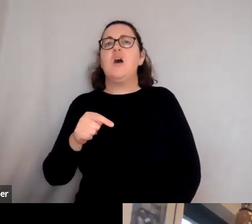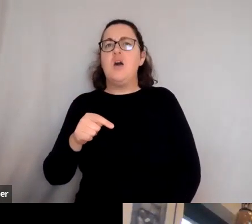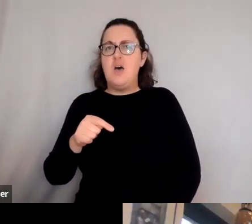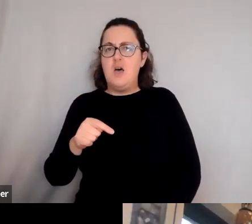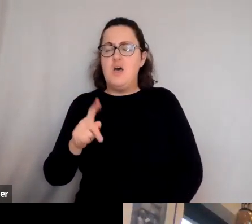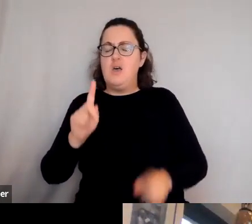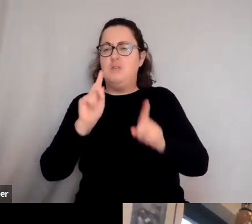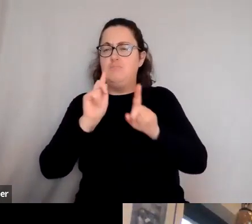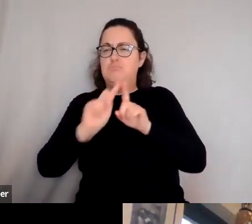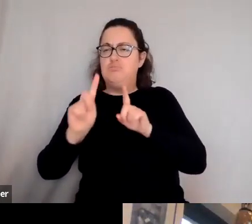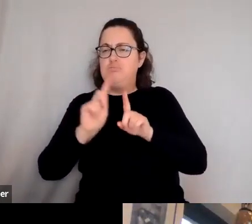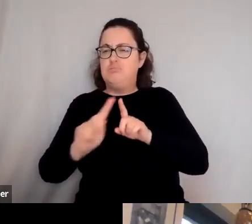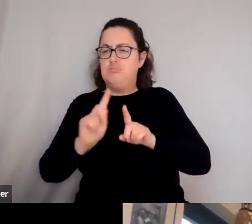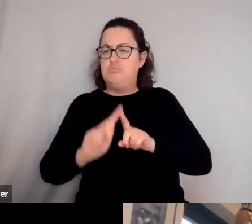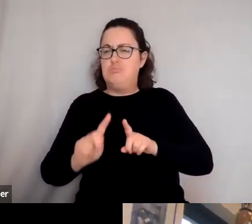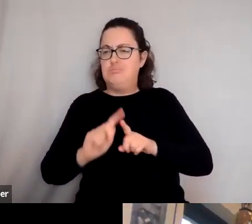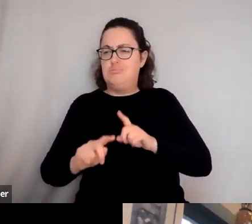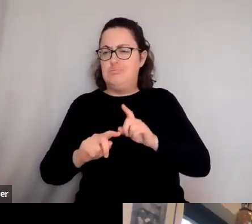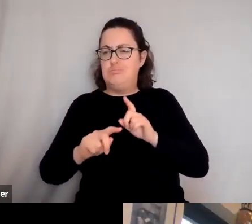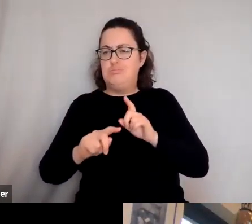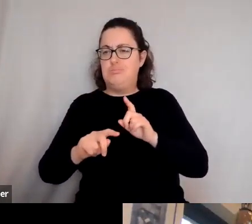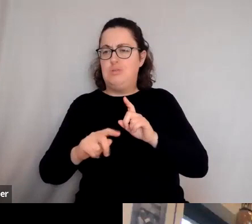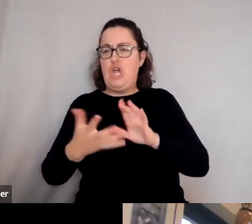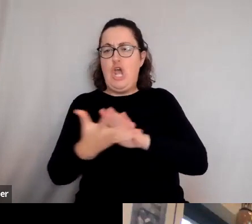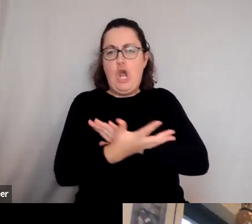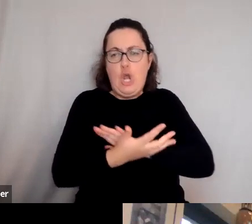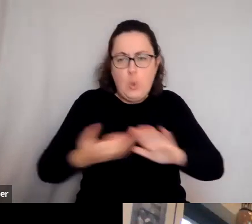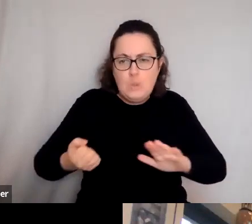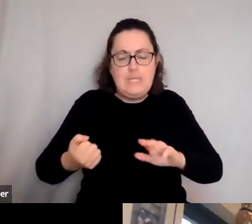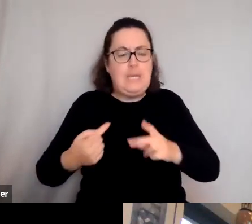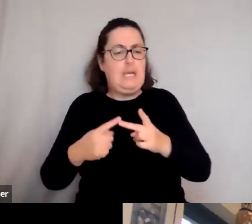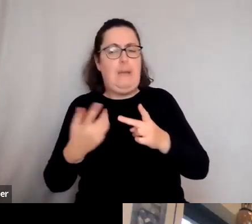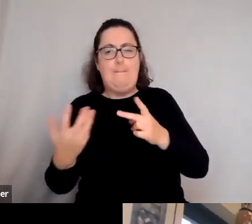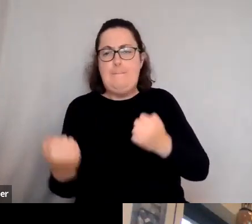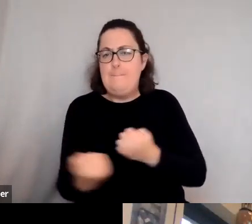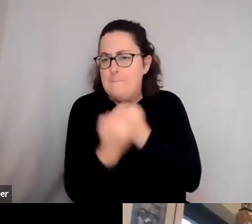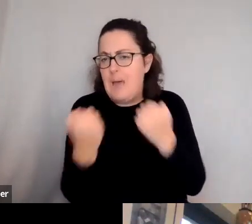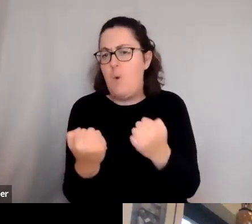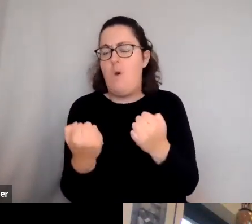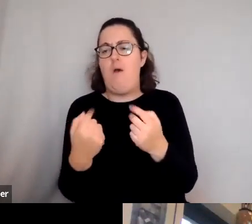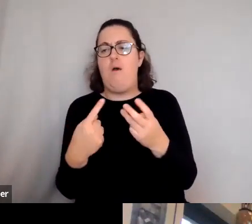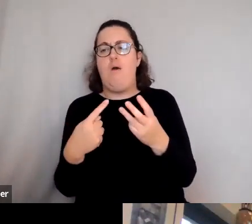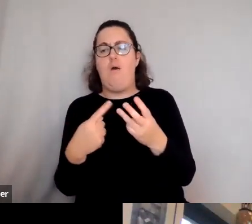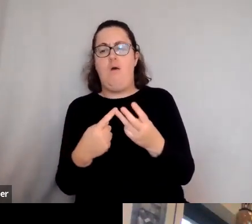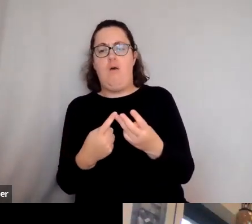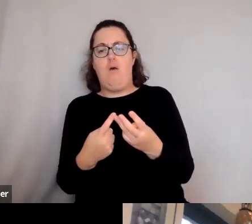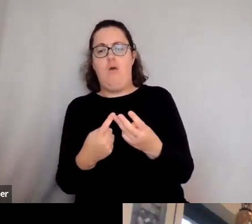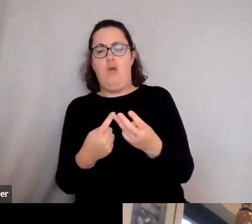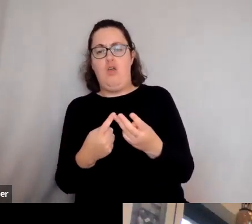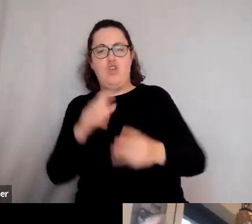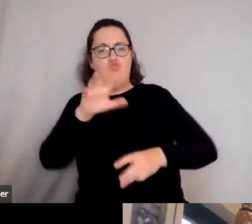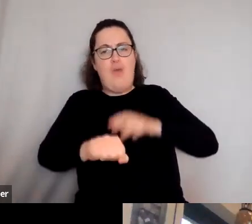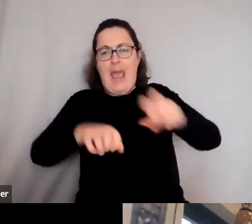levels of, of looting, of power, of raiding,